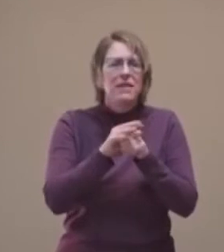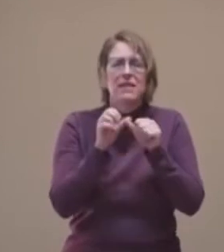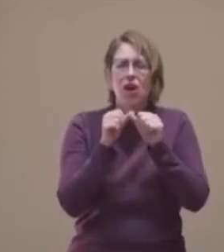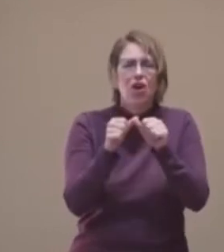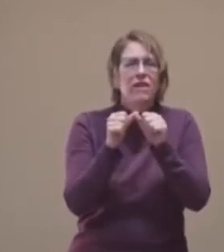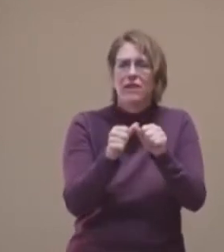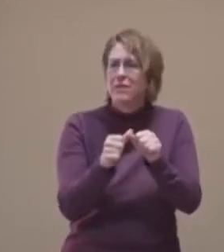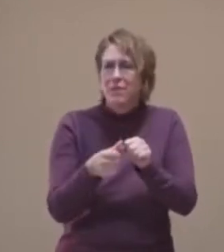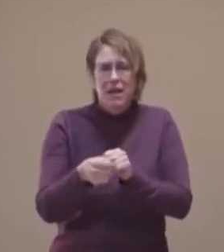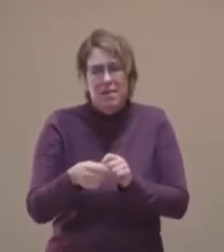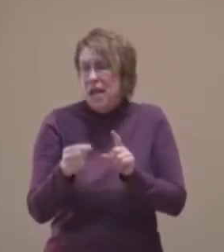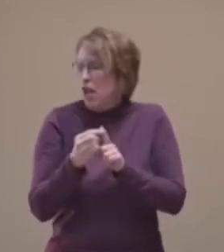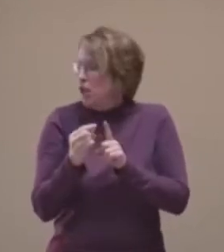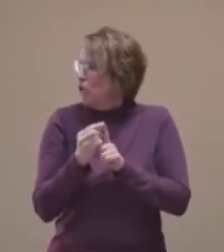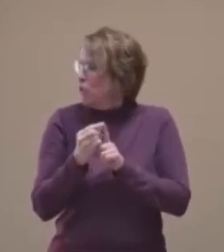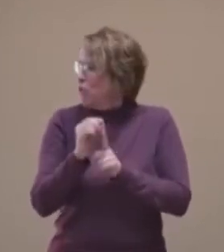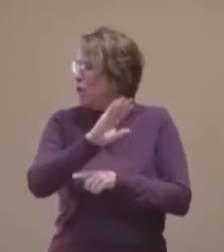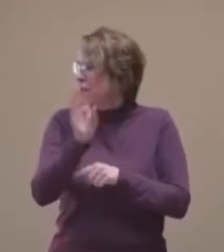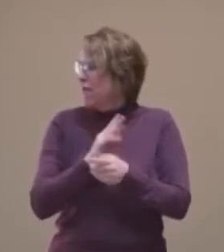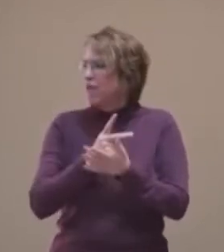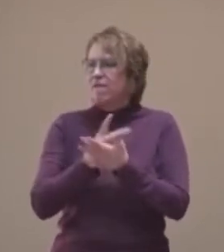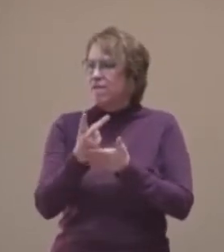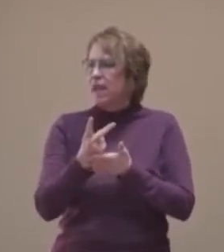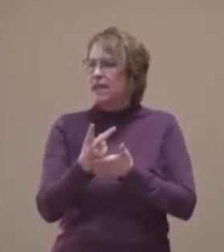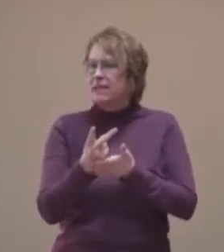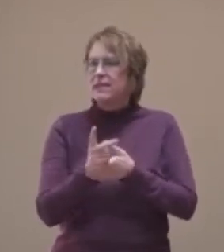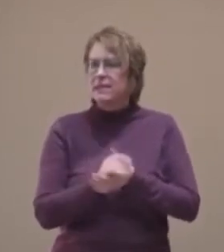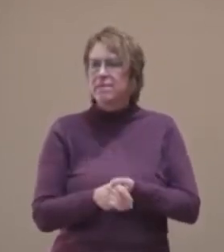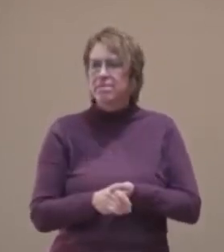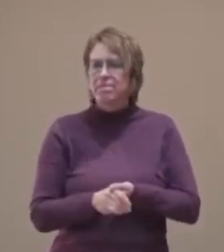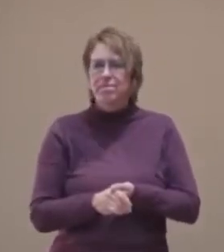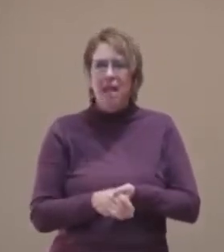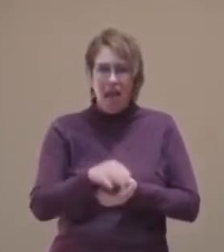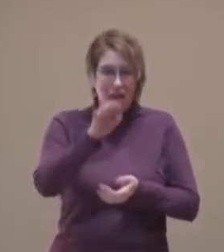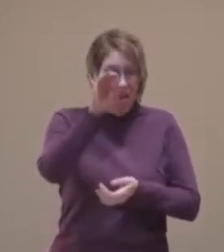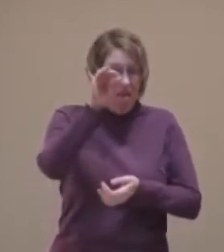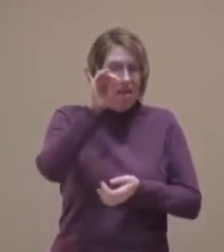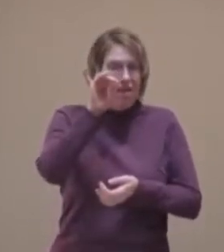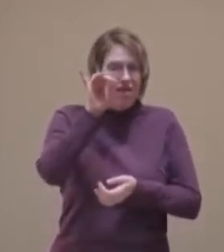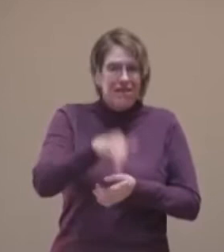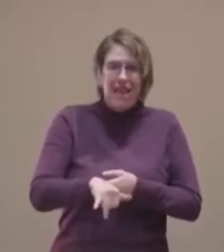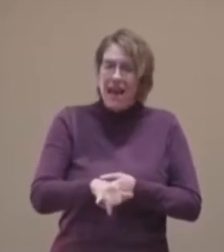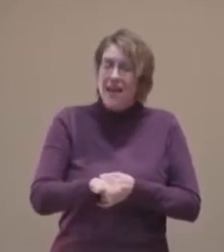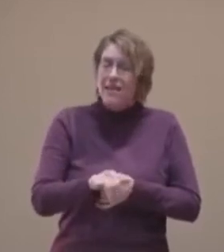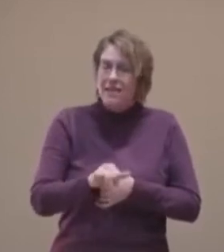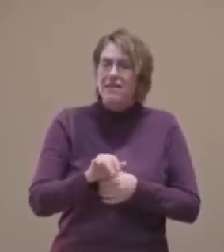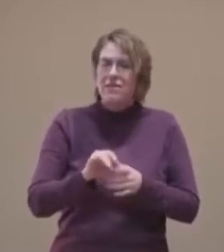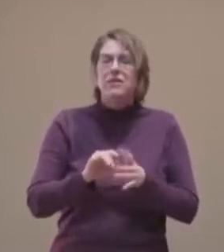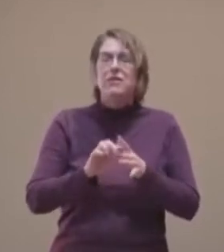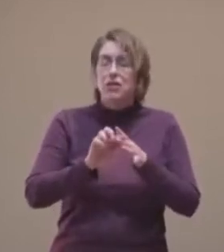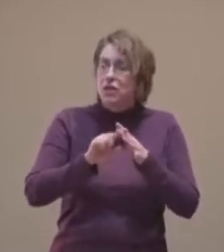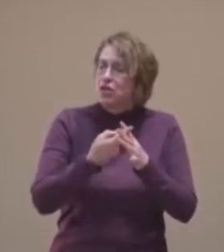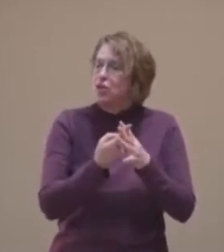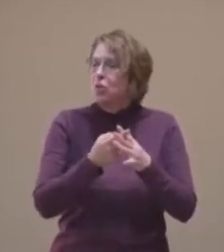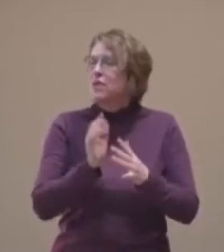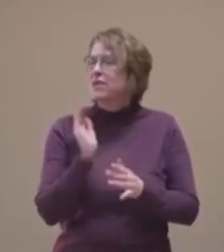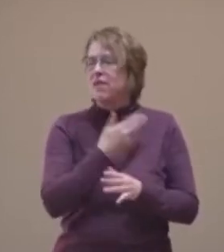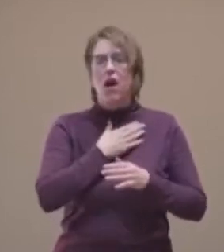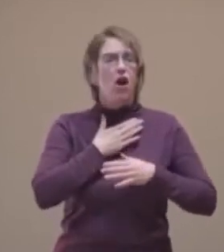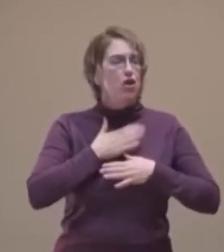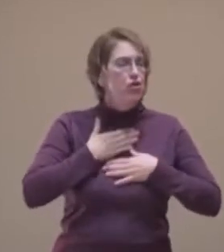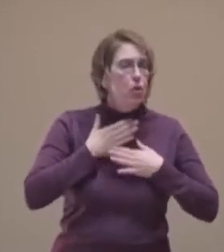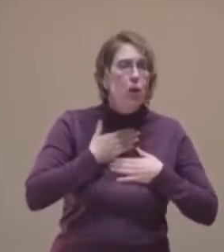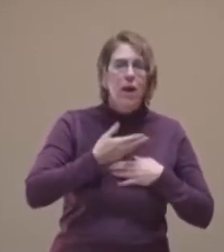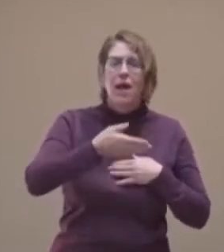does not fail. That is the source of our joy. God's faithfulness.